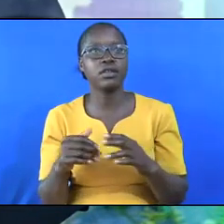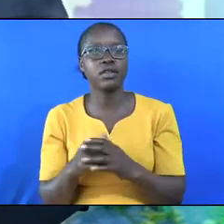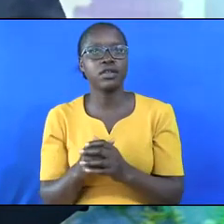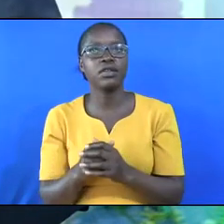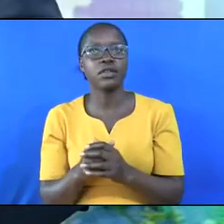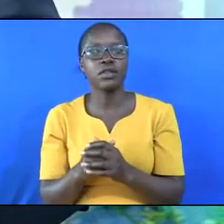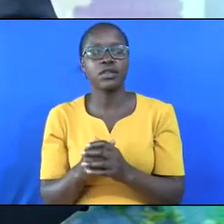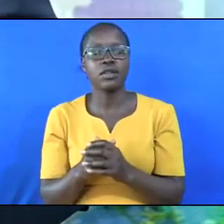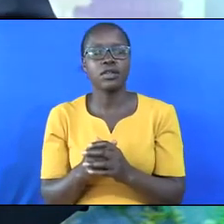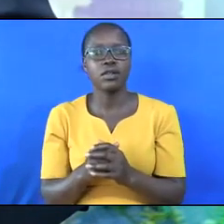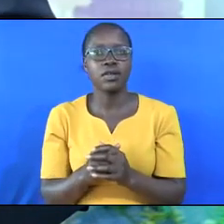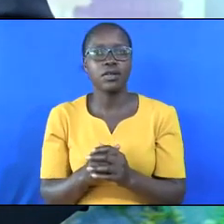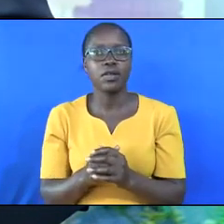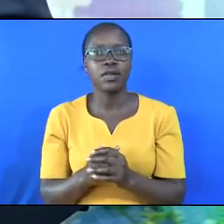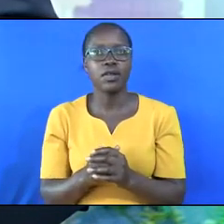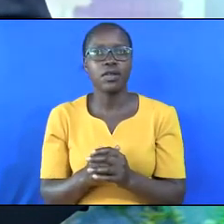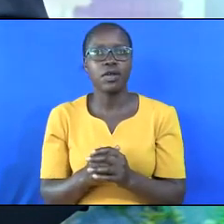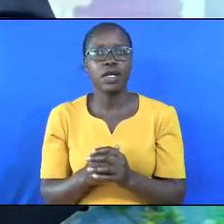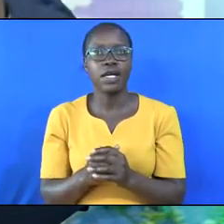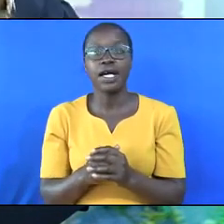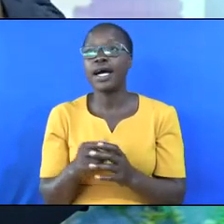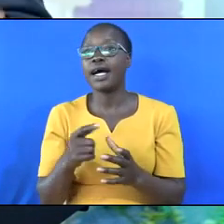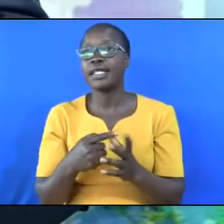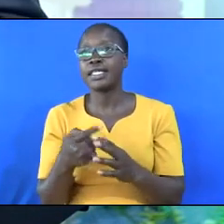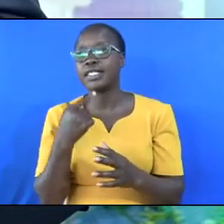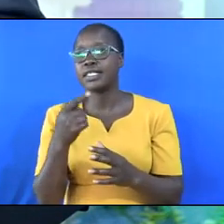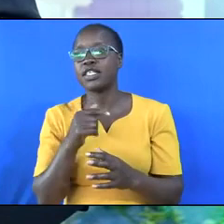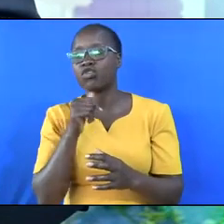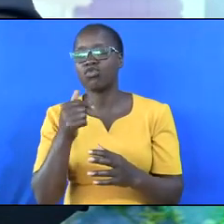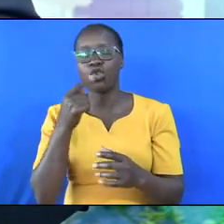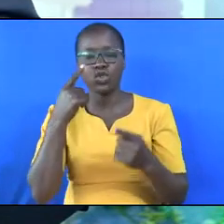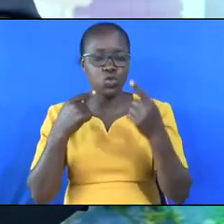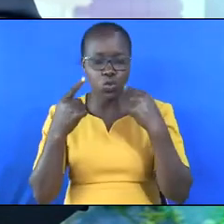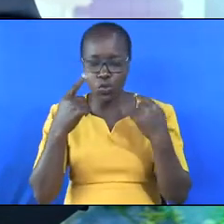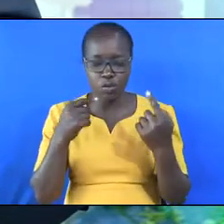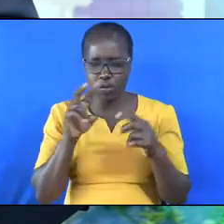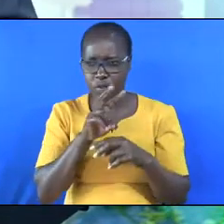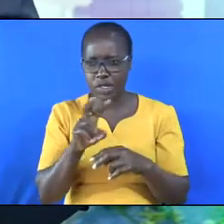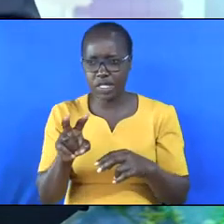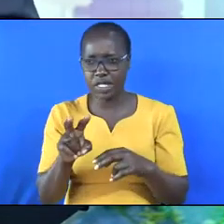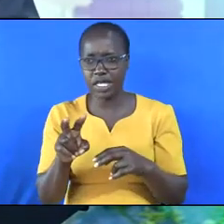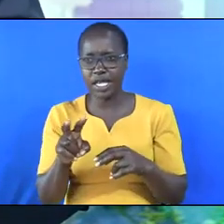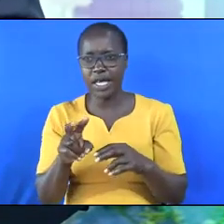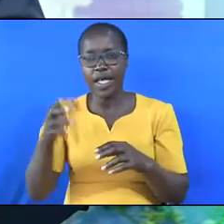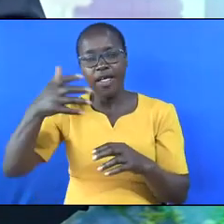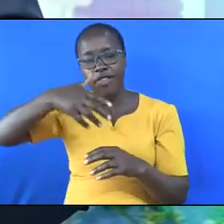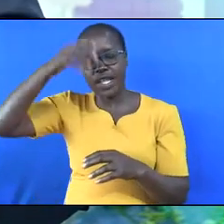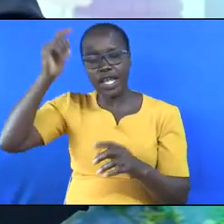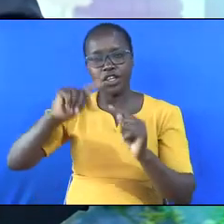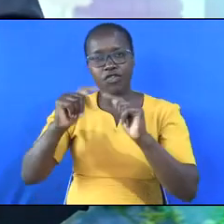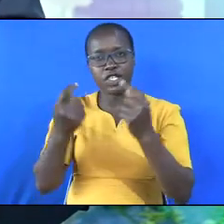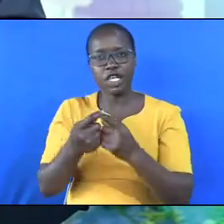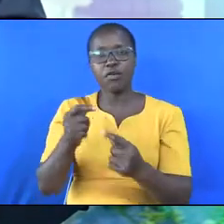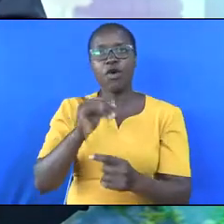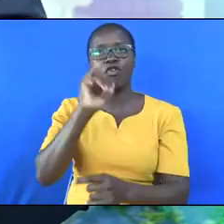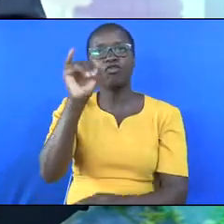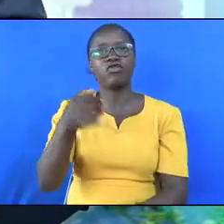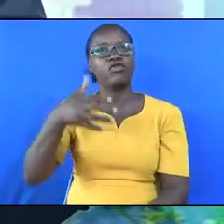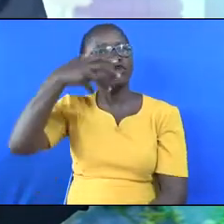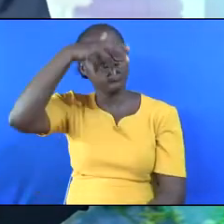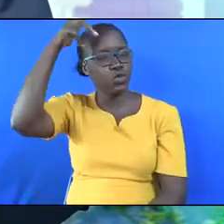Then one of the elders said to me, do not weep, see, the lion of the tribe of Judah,